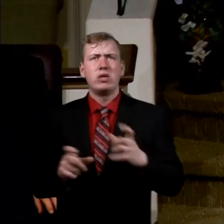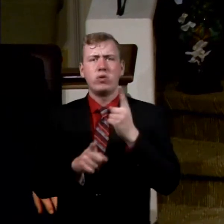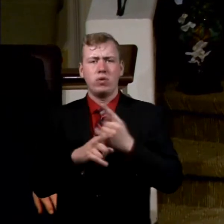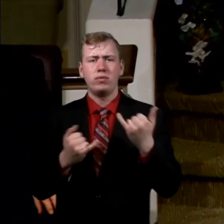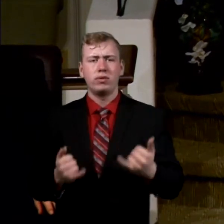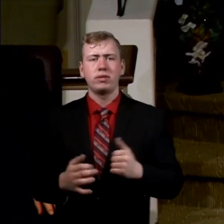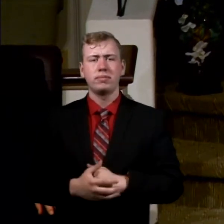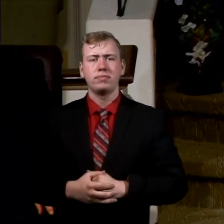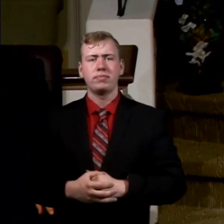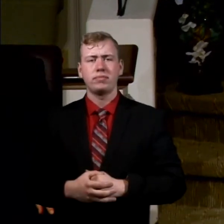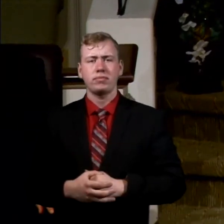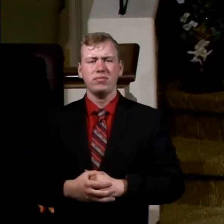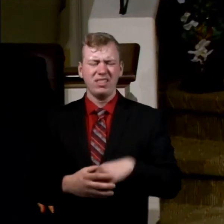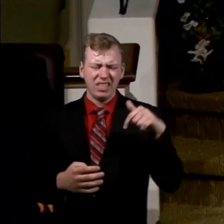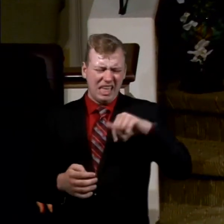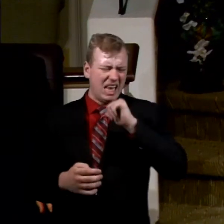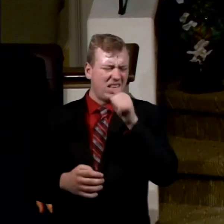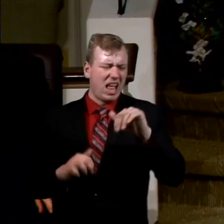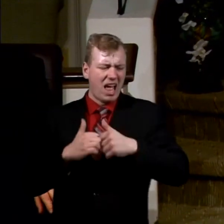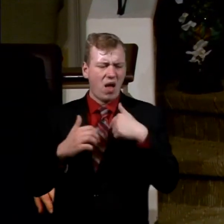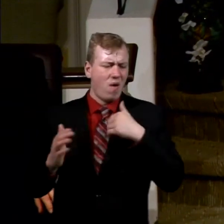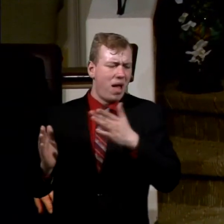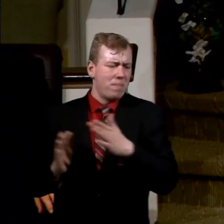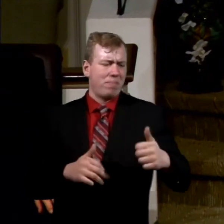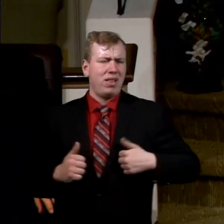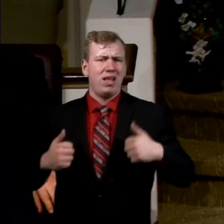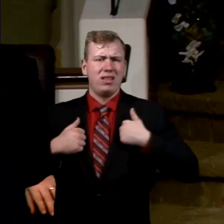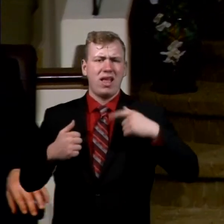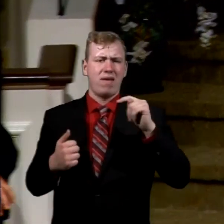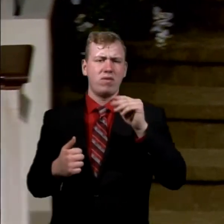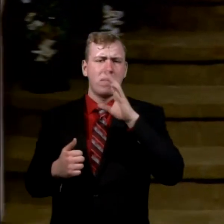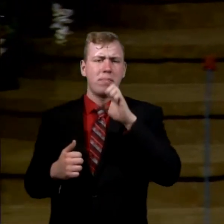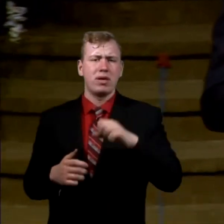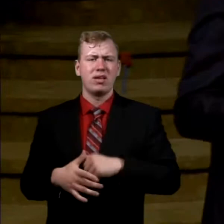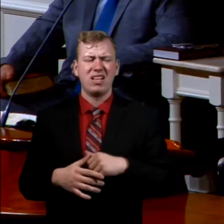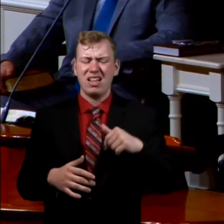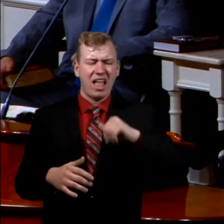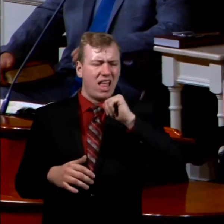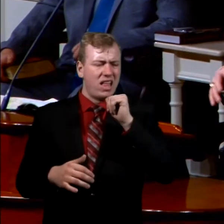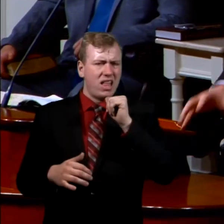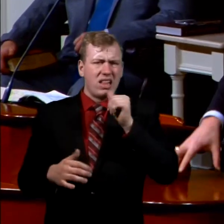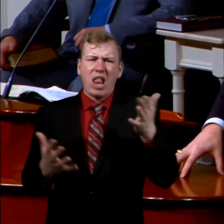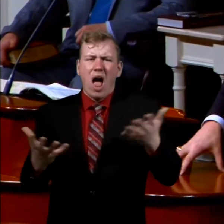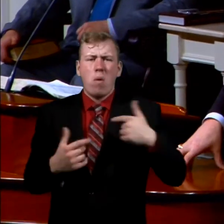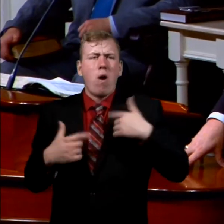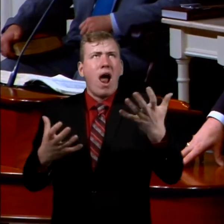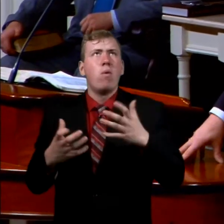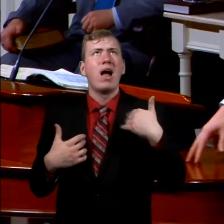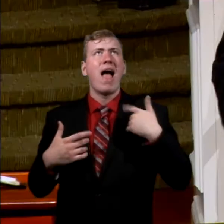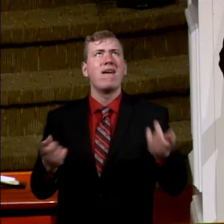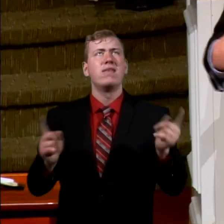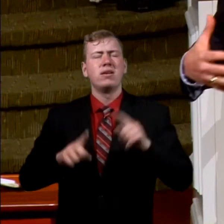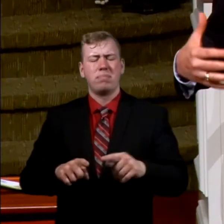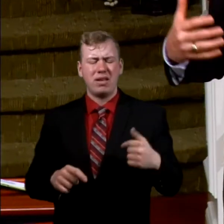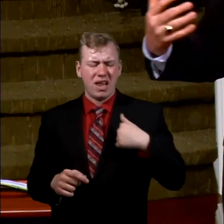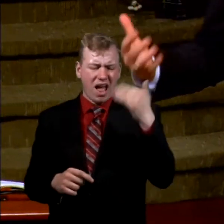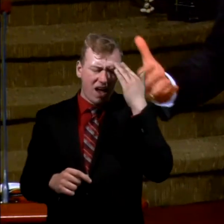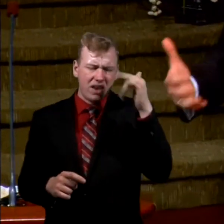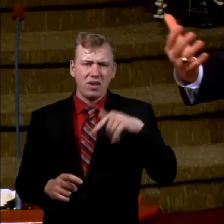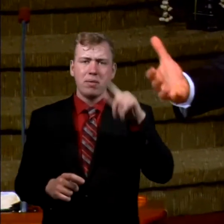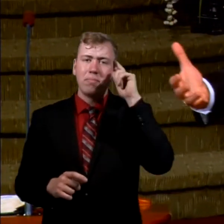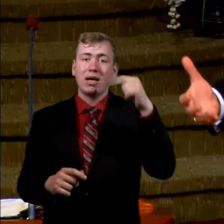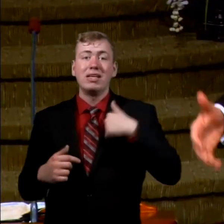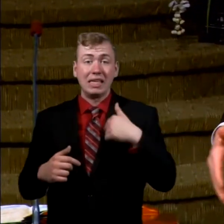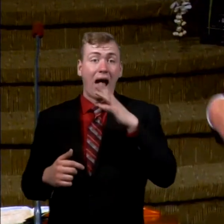now? This is not how I planned life to be. This is not what I want to happen. And I know this because